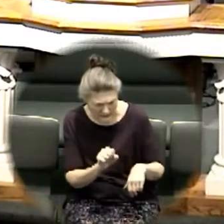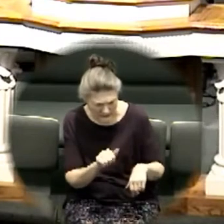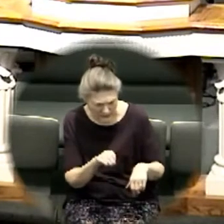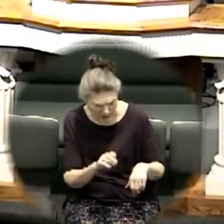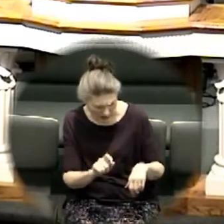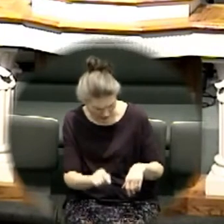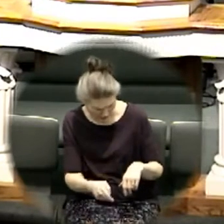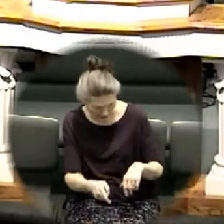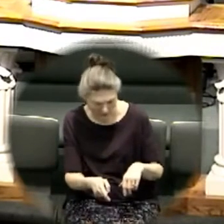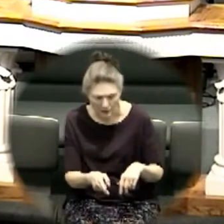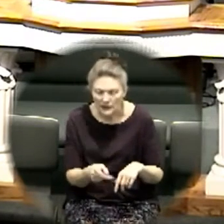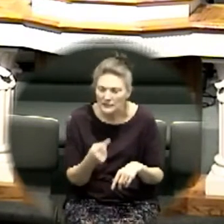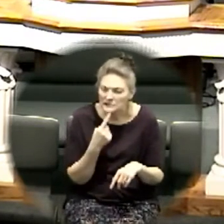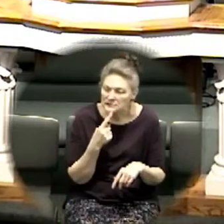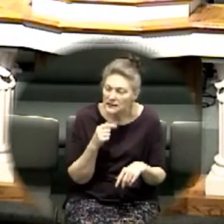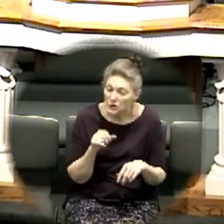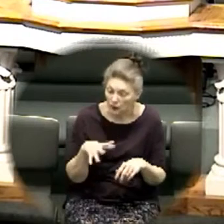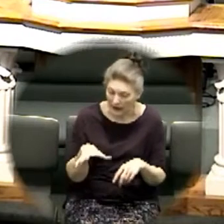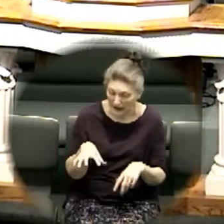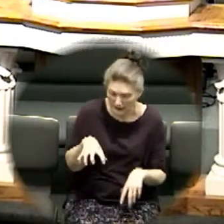he said stretch forth your hand